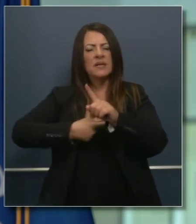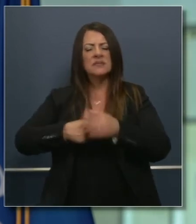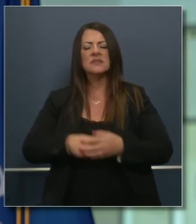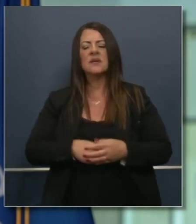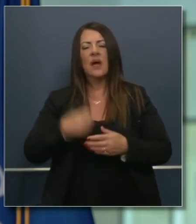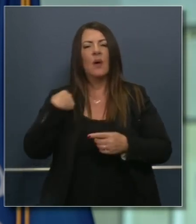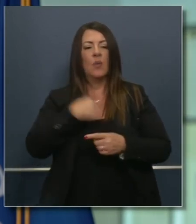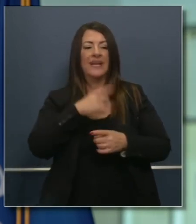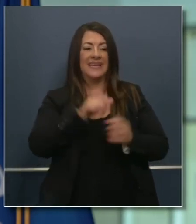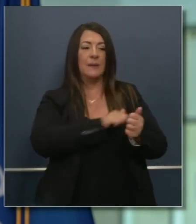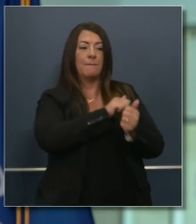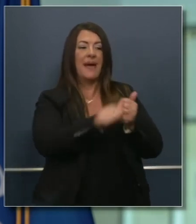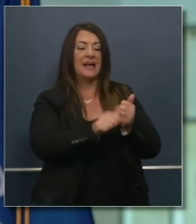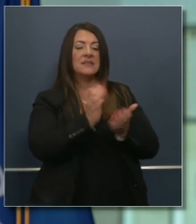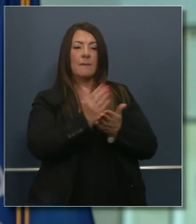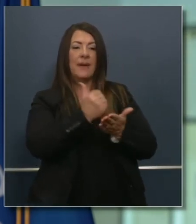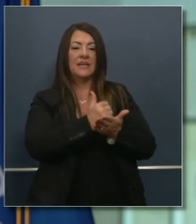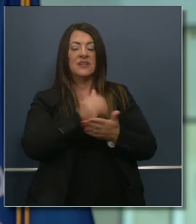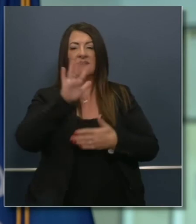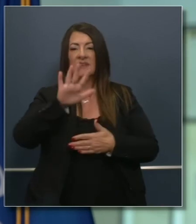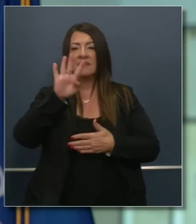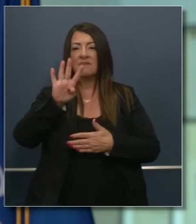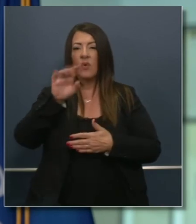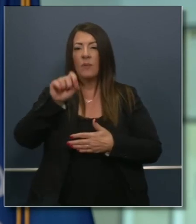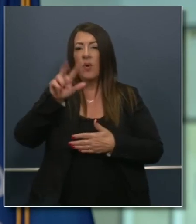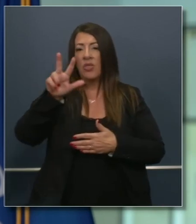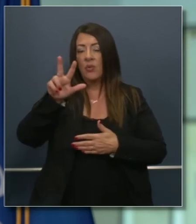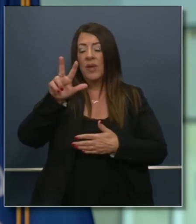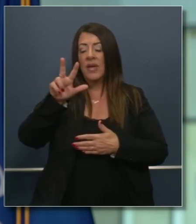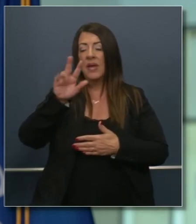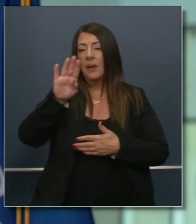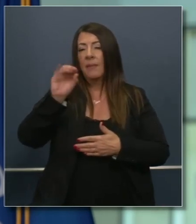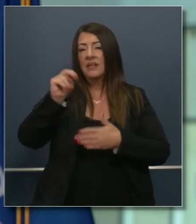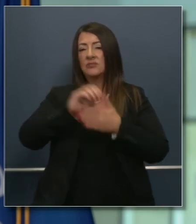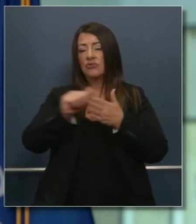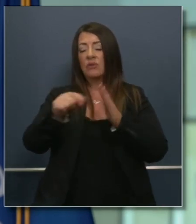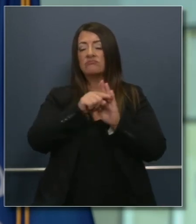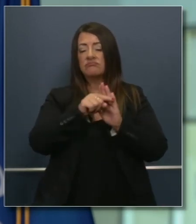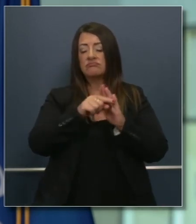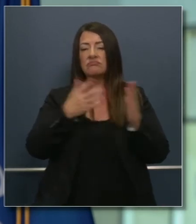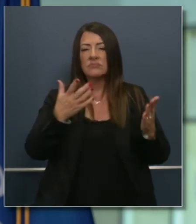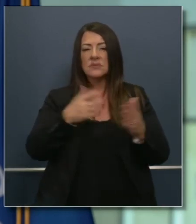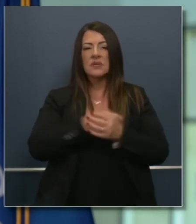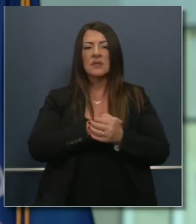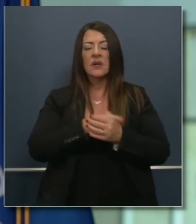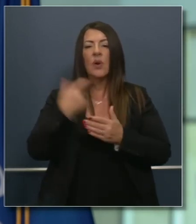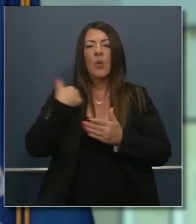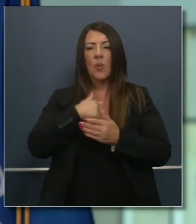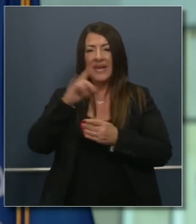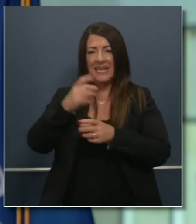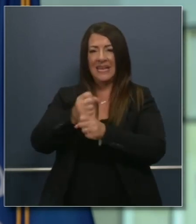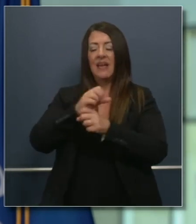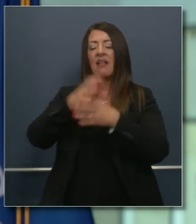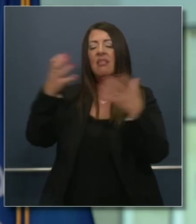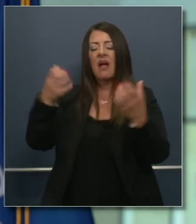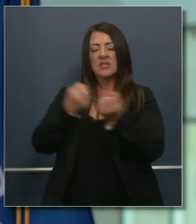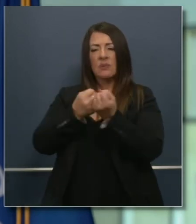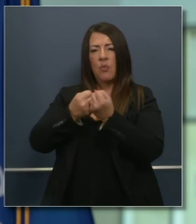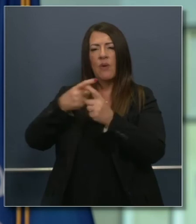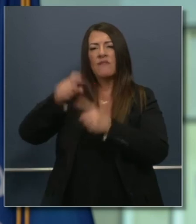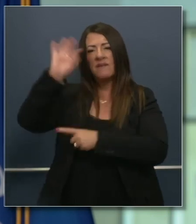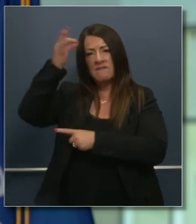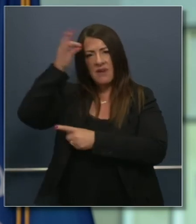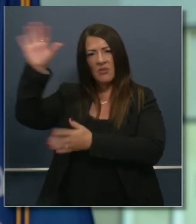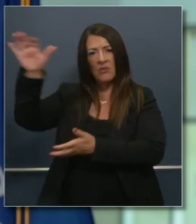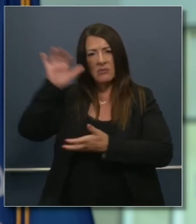well, we passed a budget that closed a $54.3 billion shortfall. We did it on the basis of a lot of support from the federal government. We did